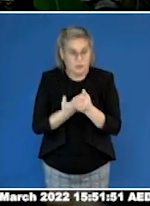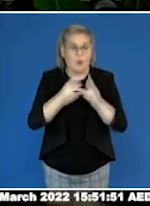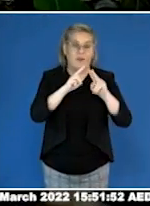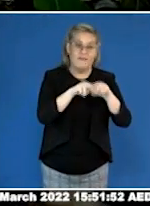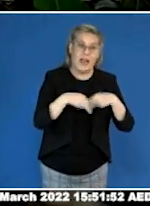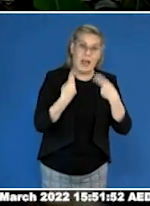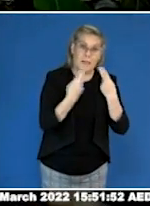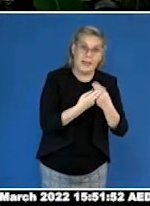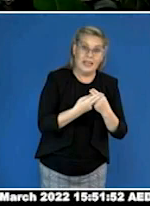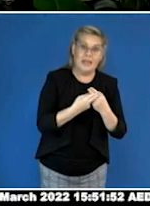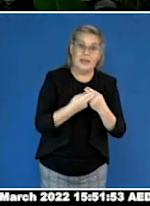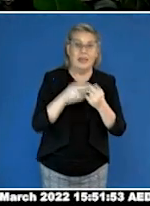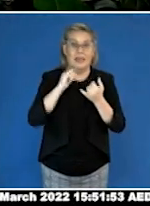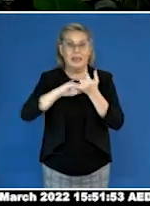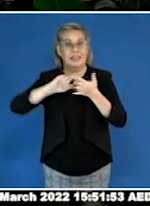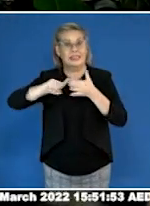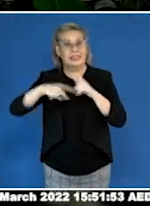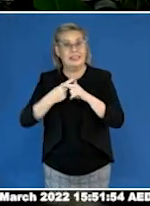So thank you.